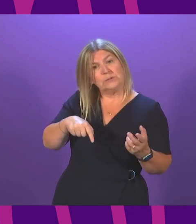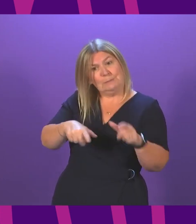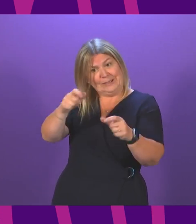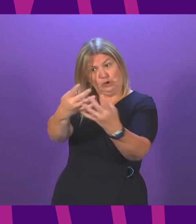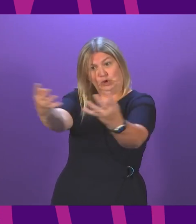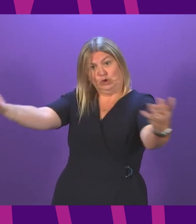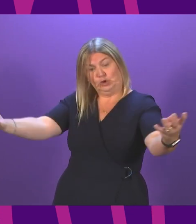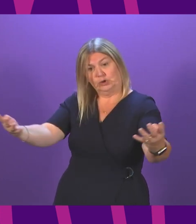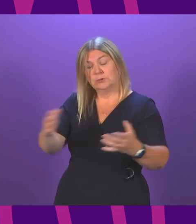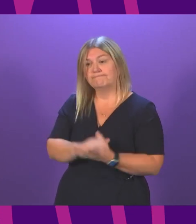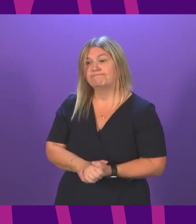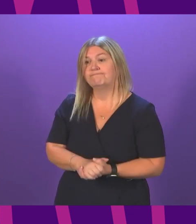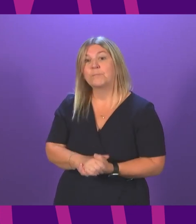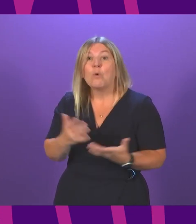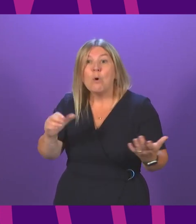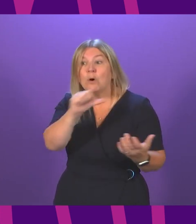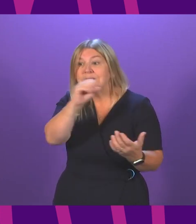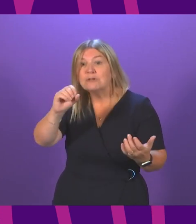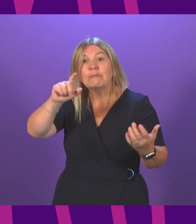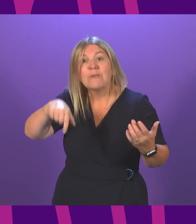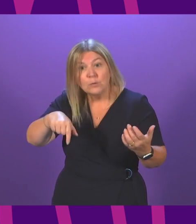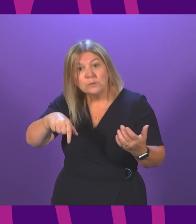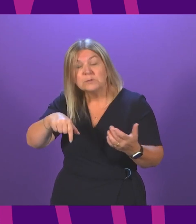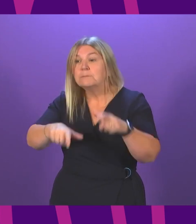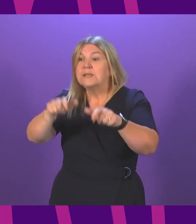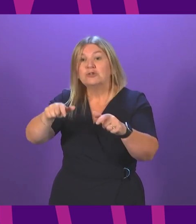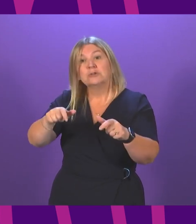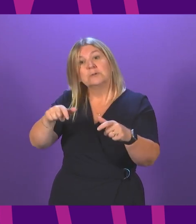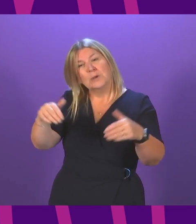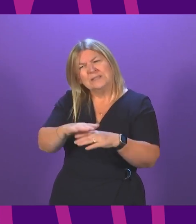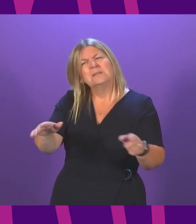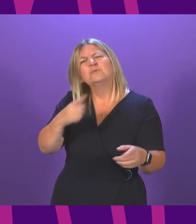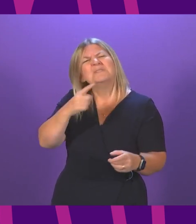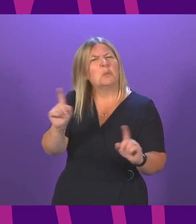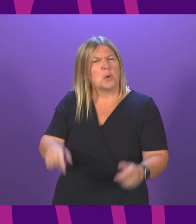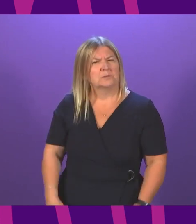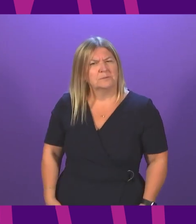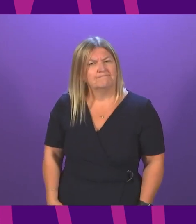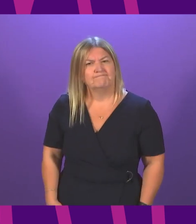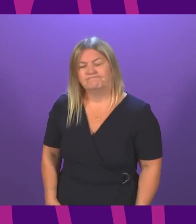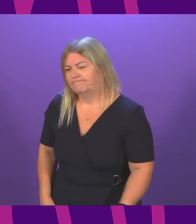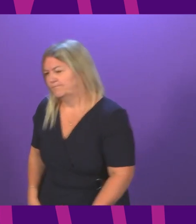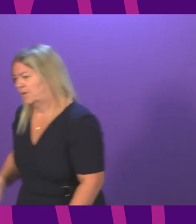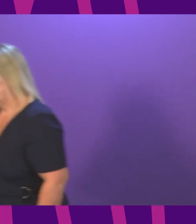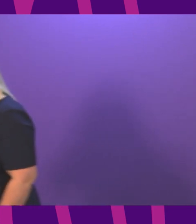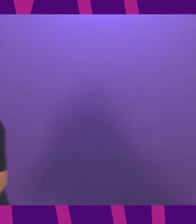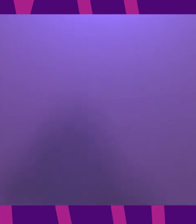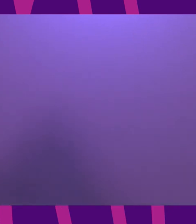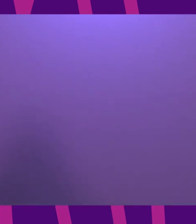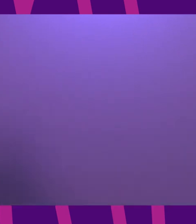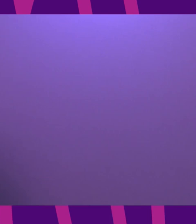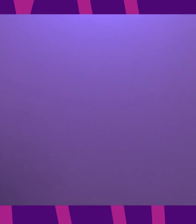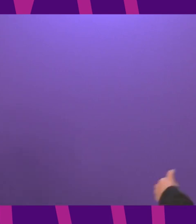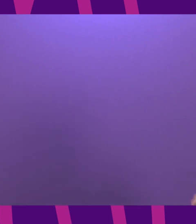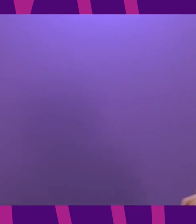if you were looking at those 600,000 patients on waiting lists in the eye, what would you say to them? I'd say to them that my responsibility is to